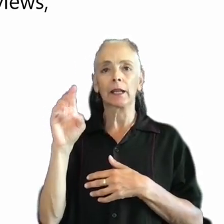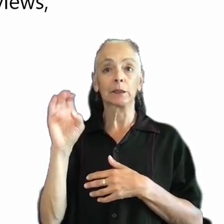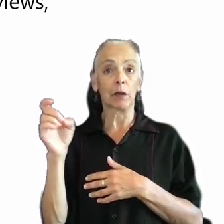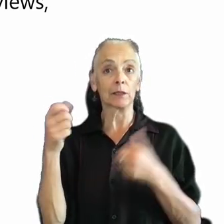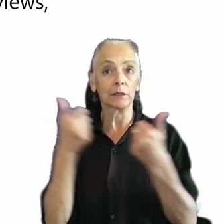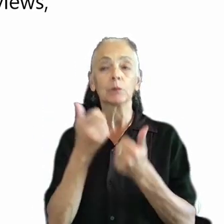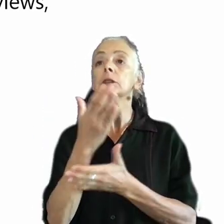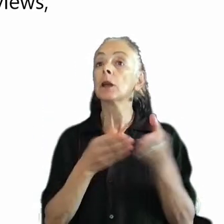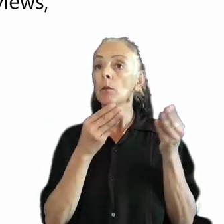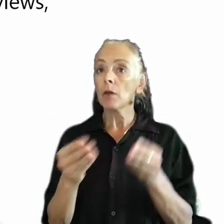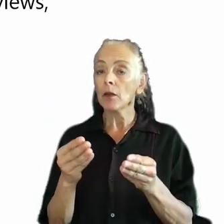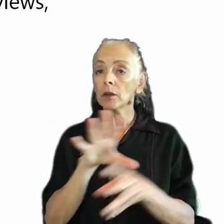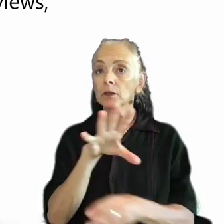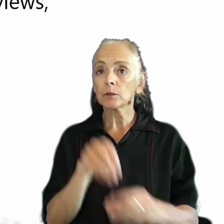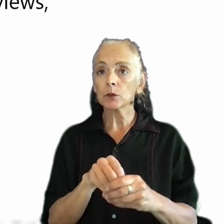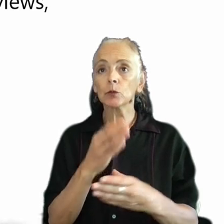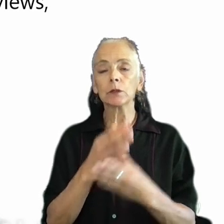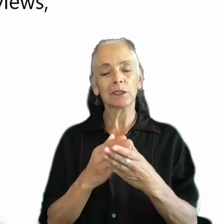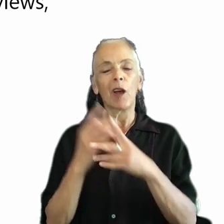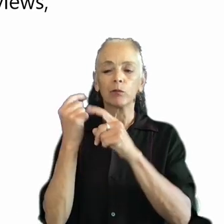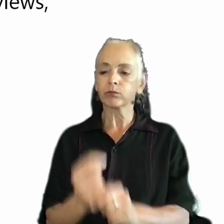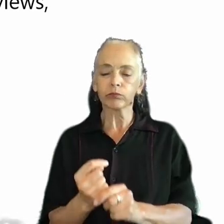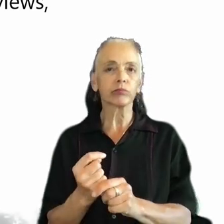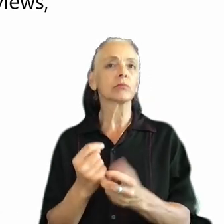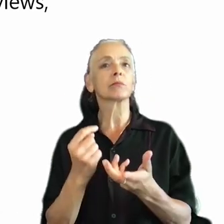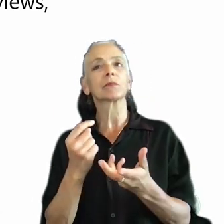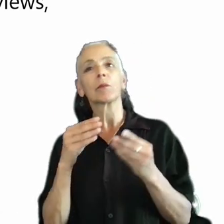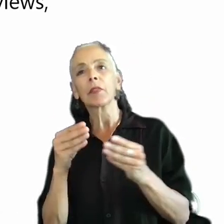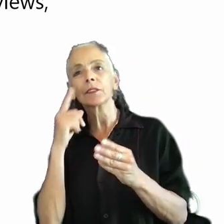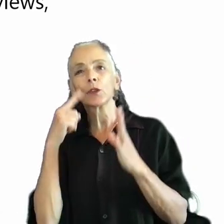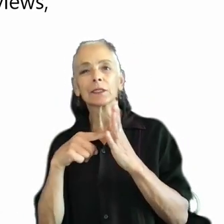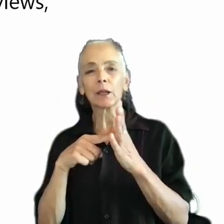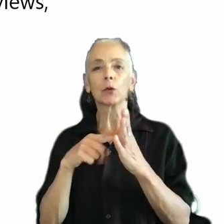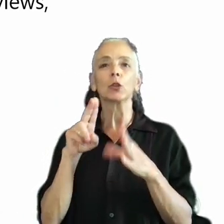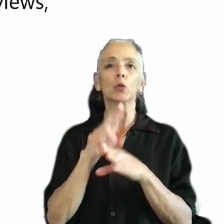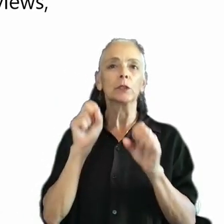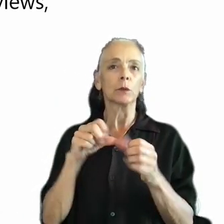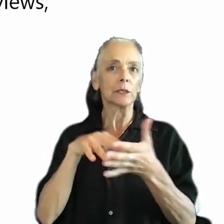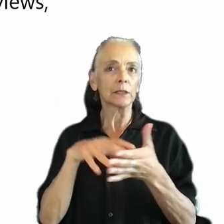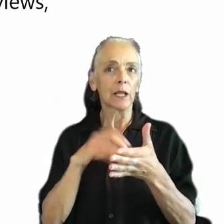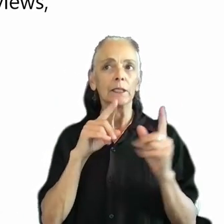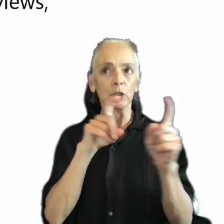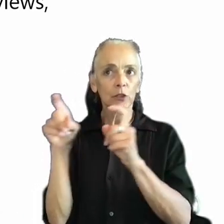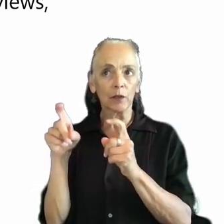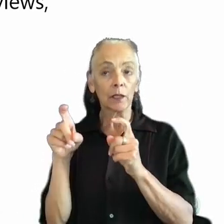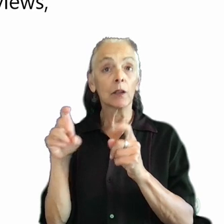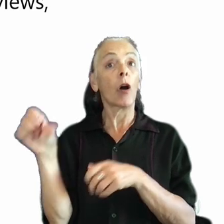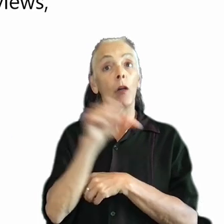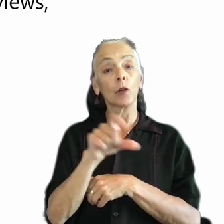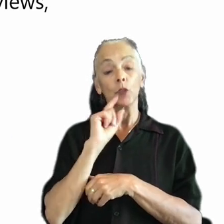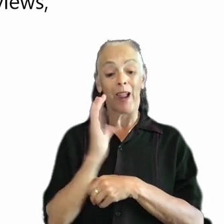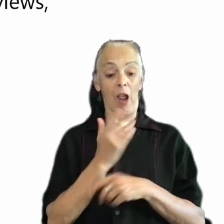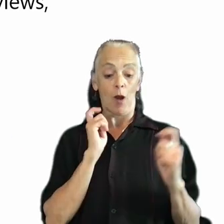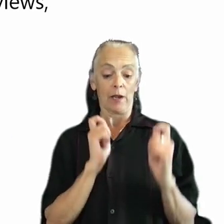Some of the methods we will cover will include some classic ones such as usability studies and surveys, and others will be adaptations that we've made for